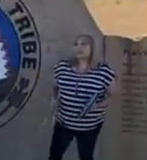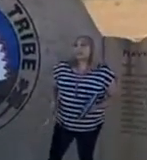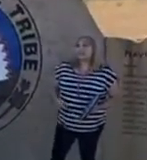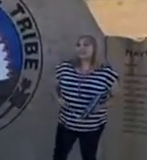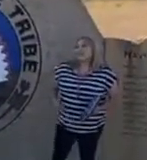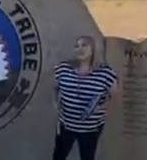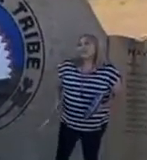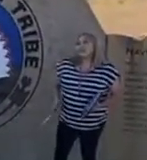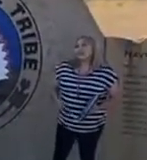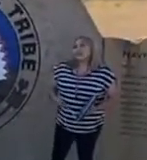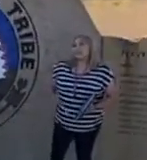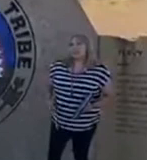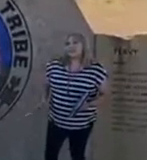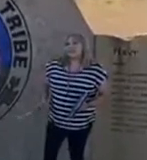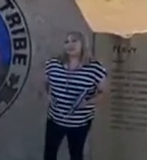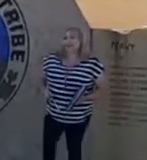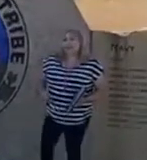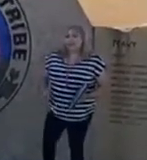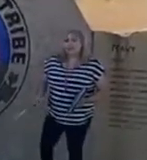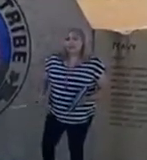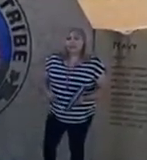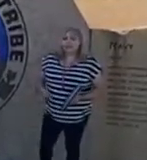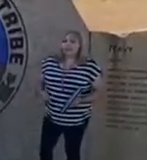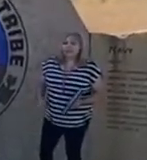Hey, oh, hey,